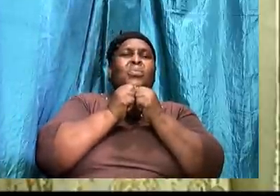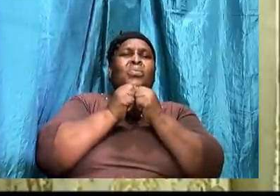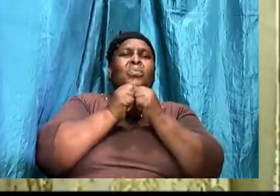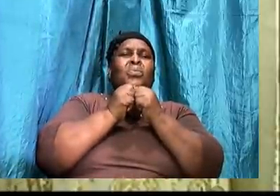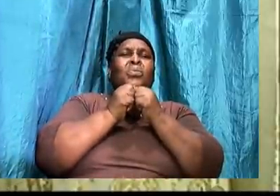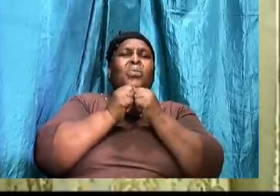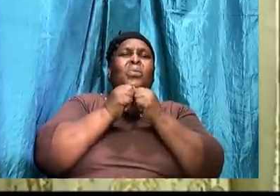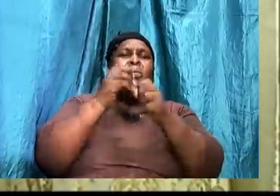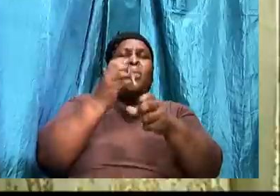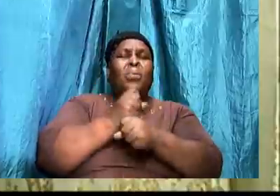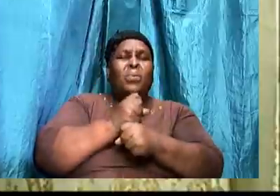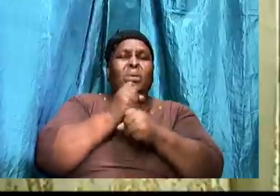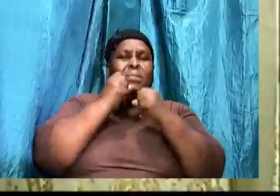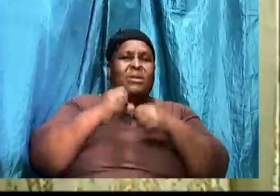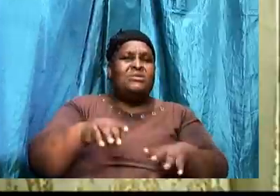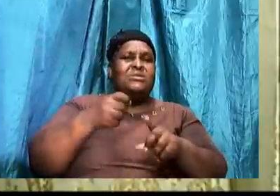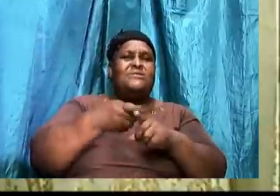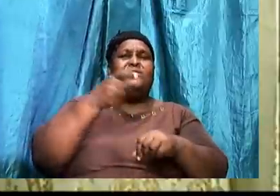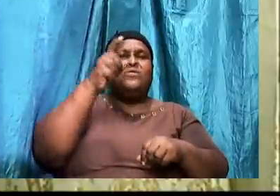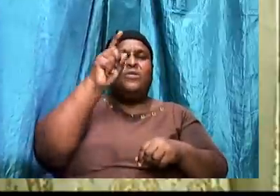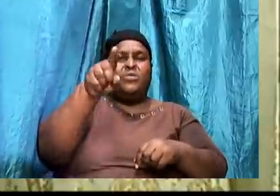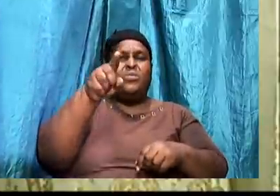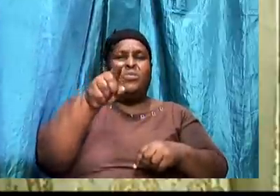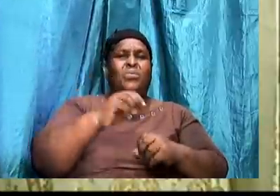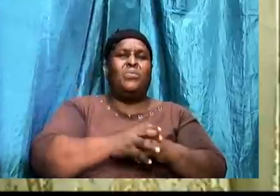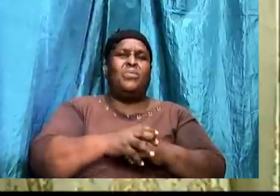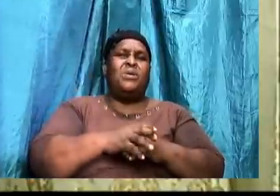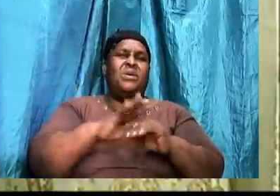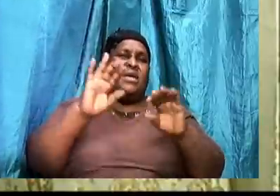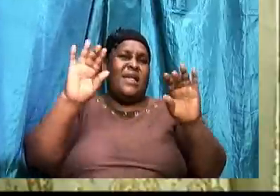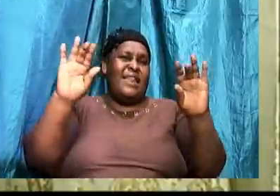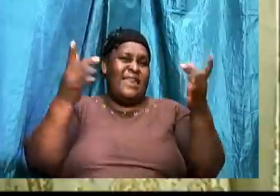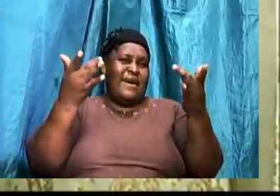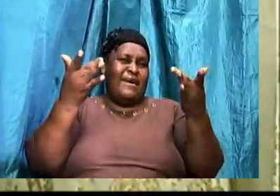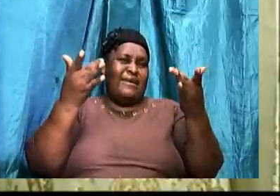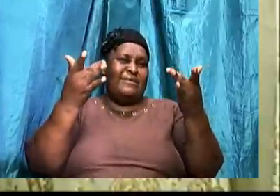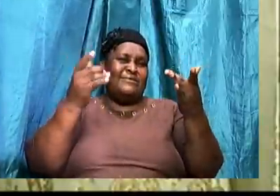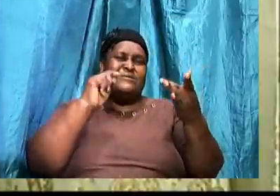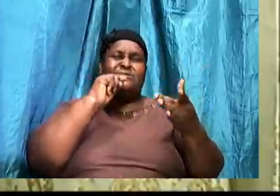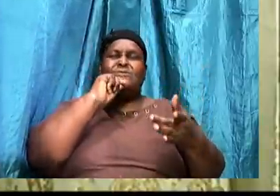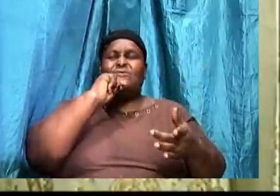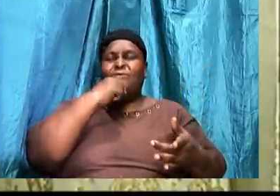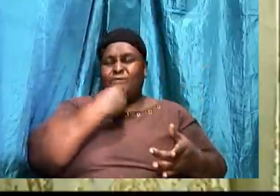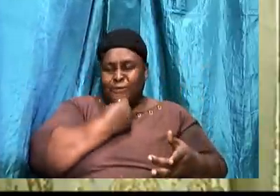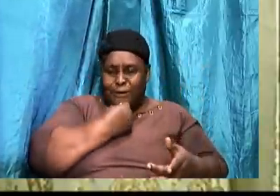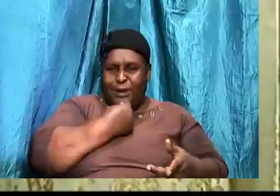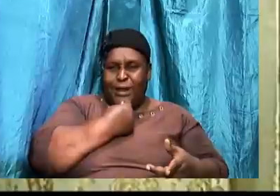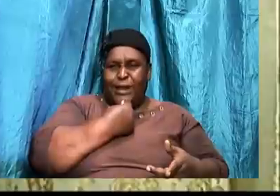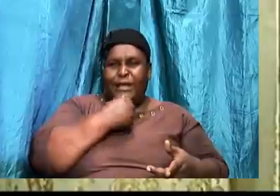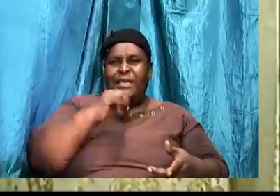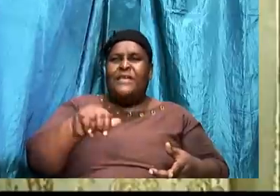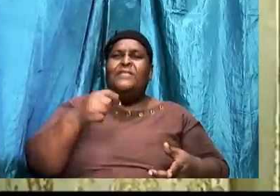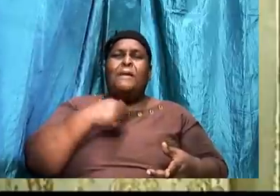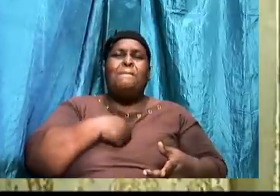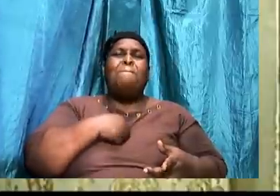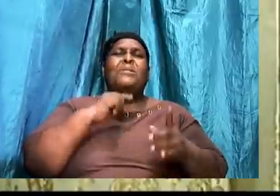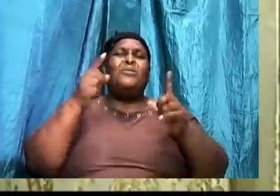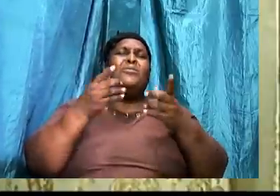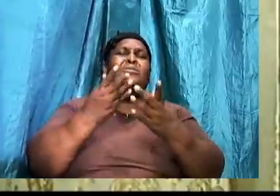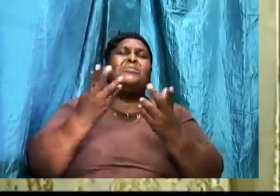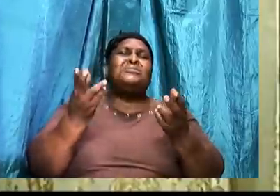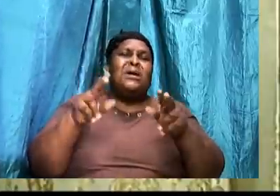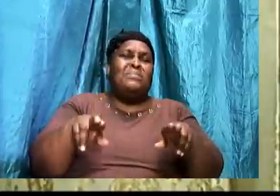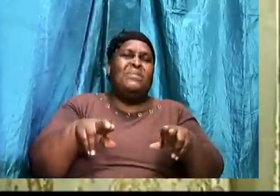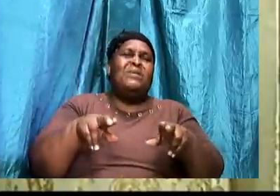But this light affliction. Talk it man and tell him. This light affliction. That I am going through is not